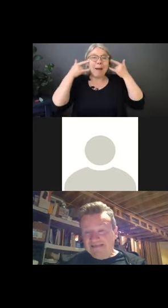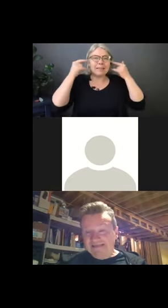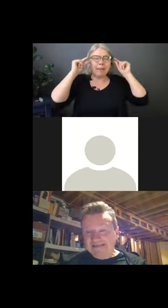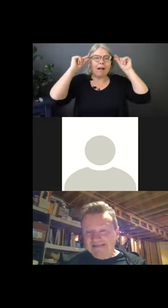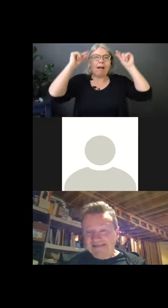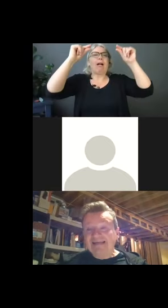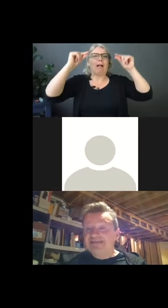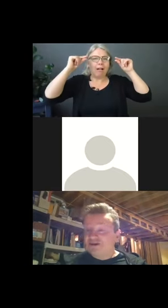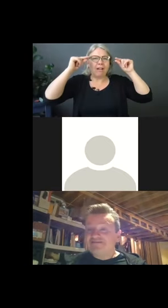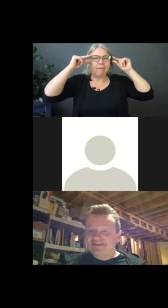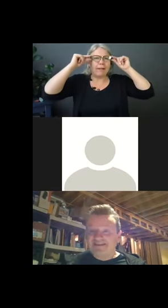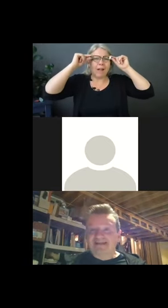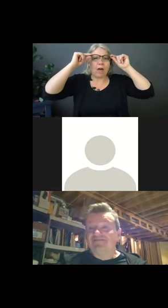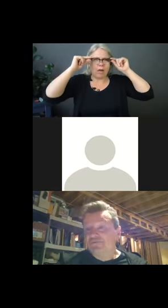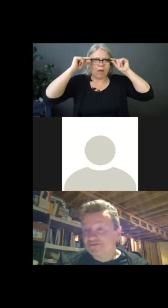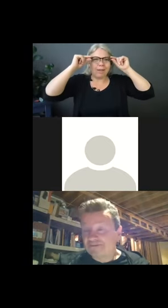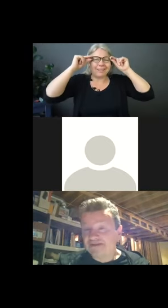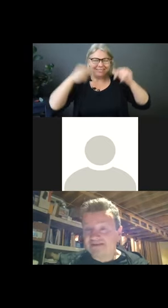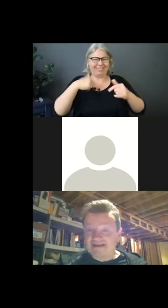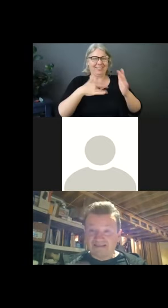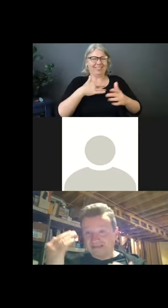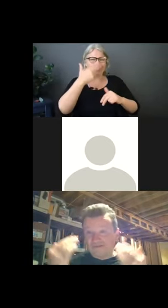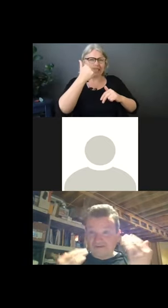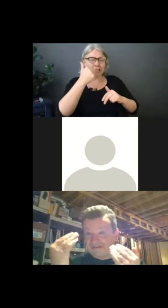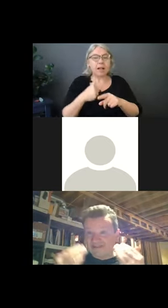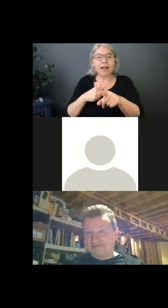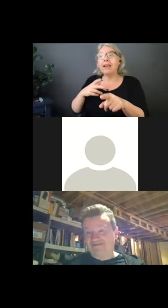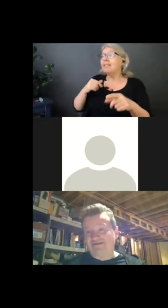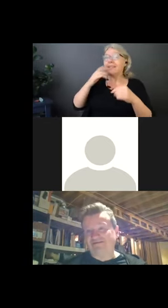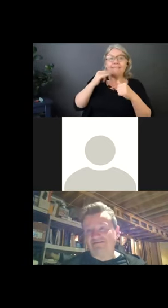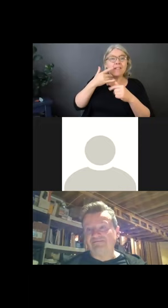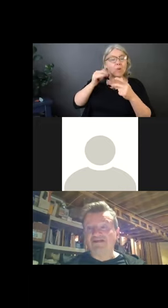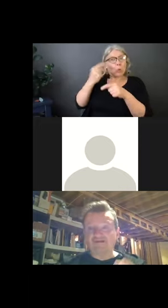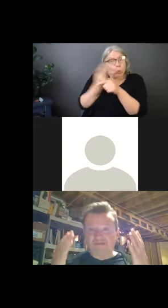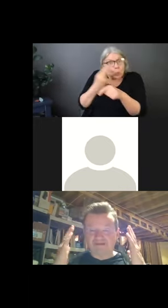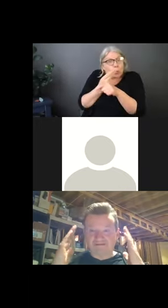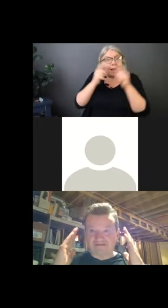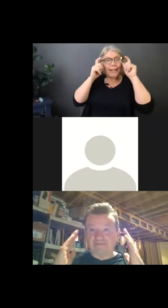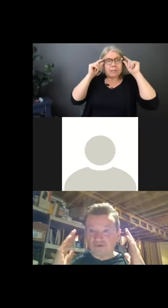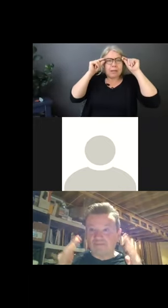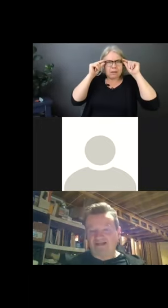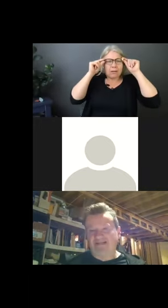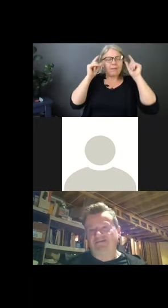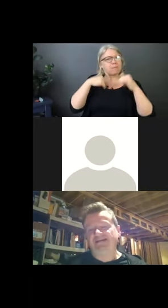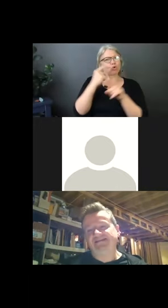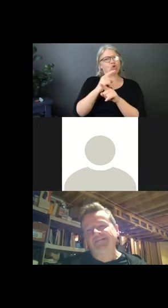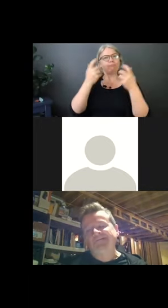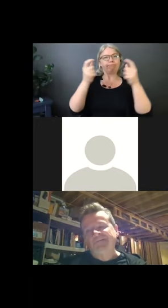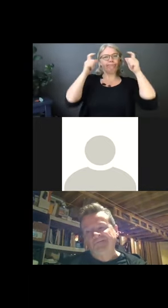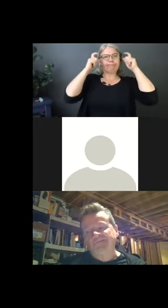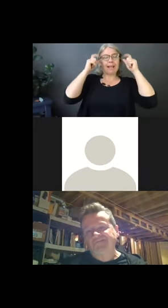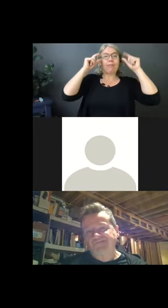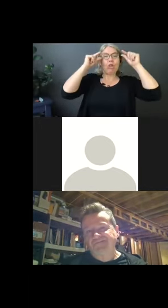it's a funny feeling. Yeah. It's an odd feeling. And if they're prescription, it can distort your vision because you're measured with them to fit appropriately. Right.